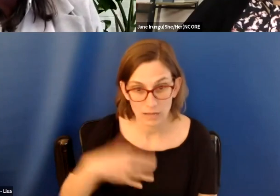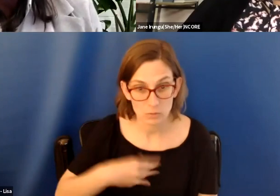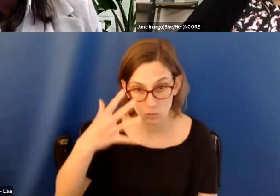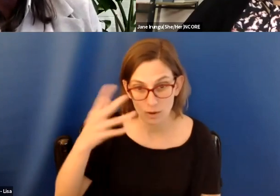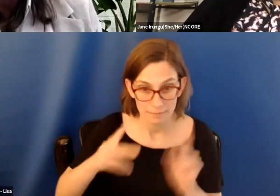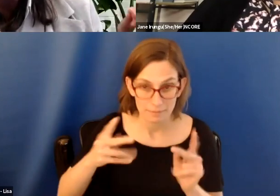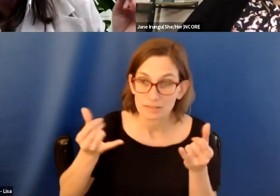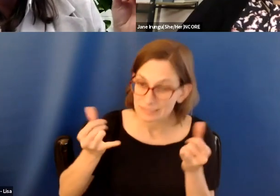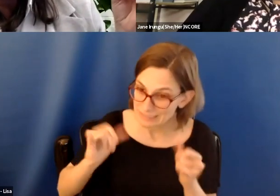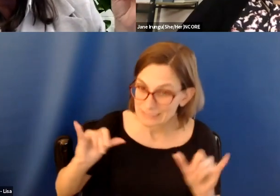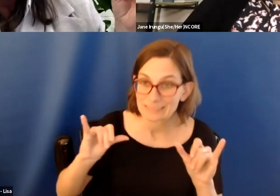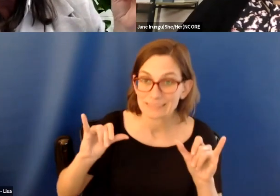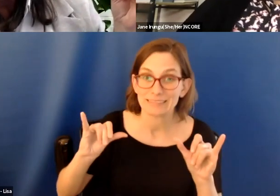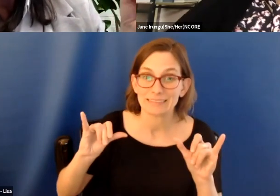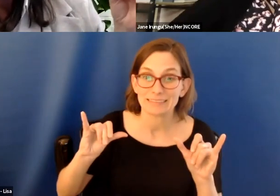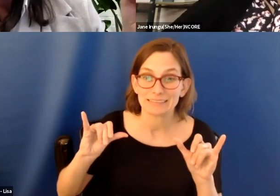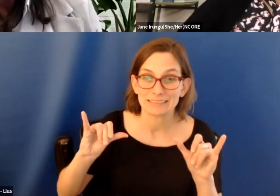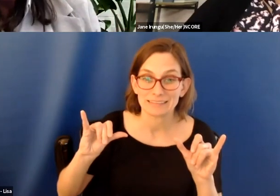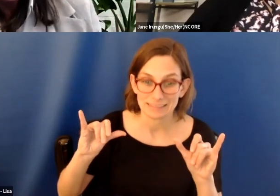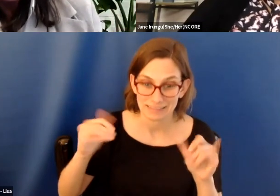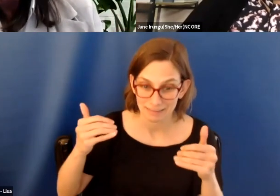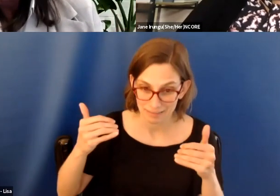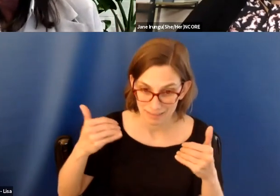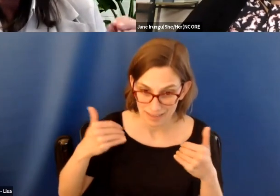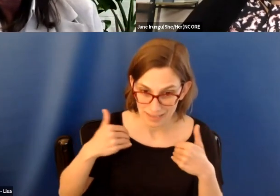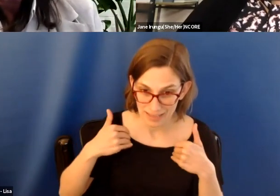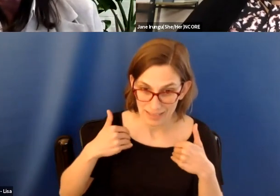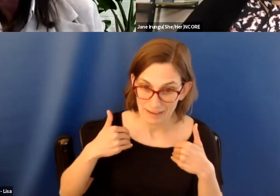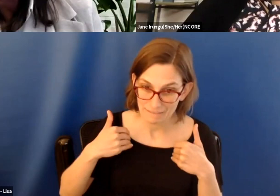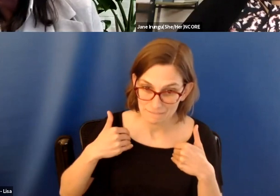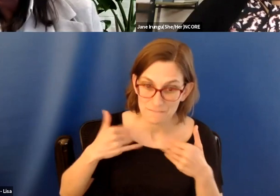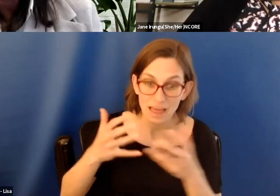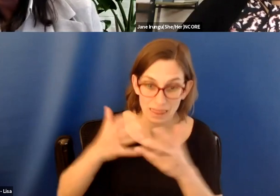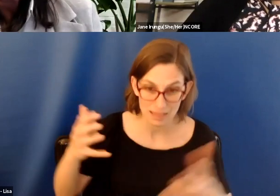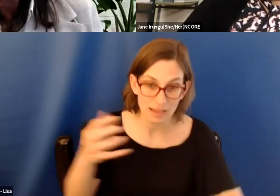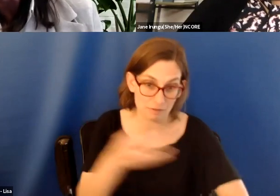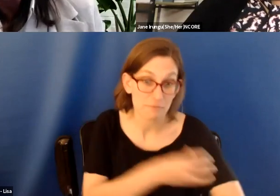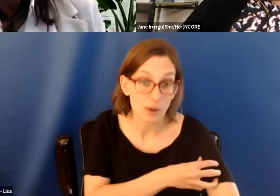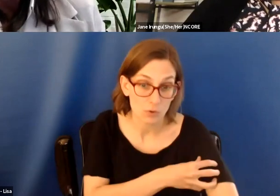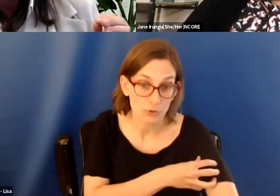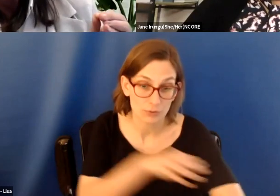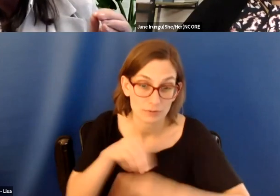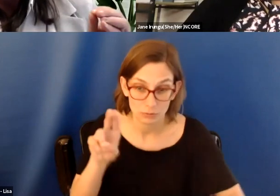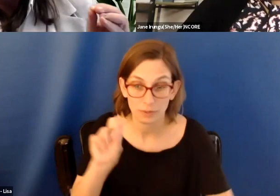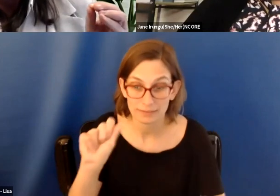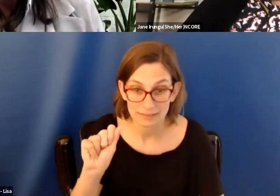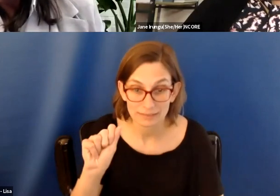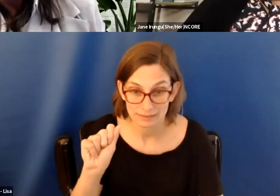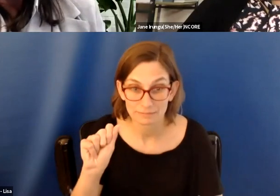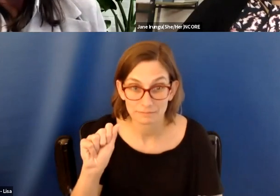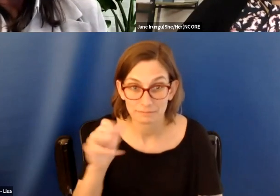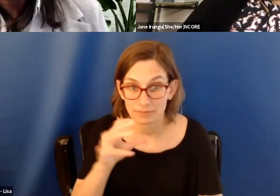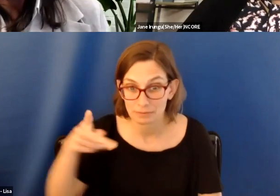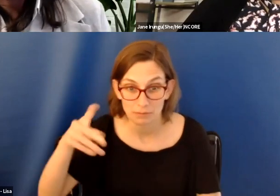hold, um, a significant amount of power in the United States. Um, and